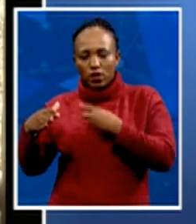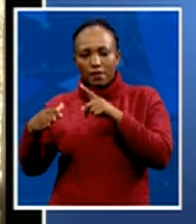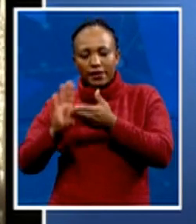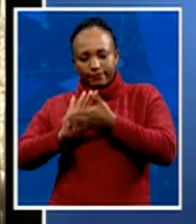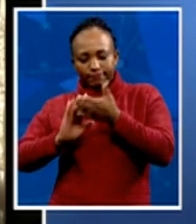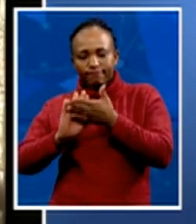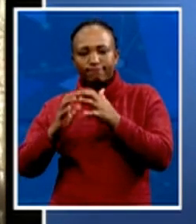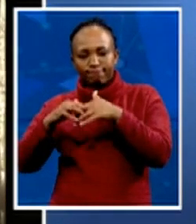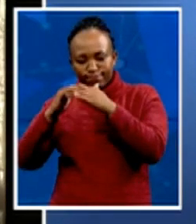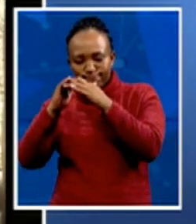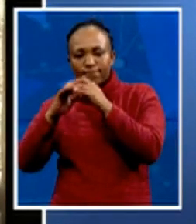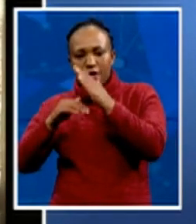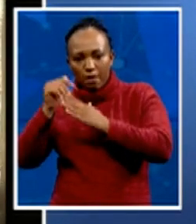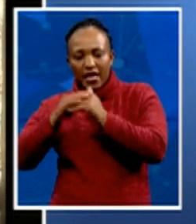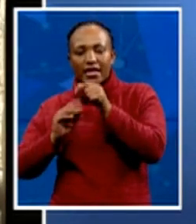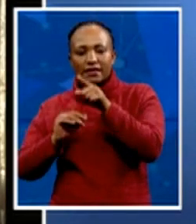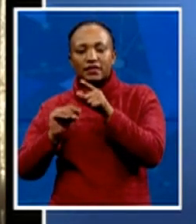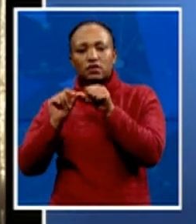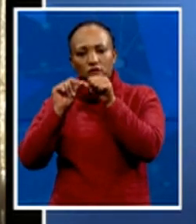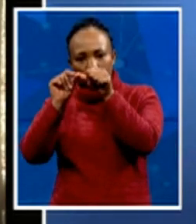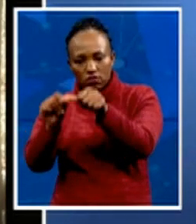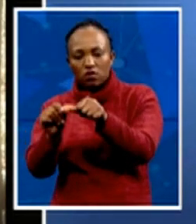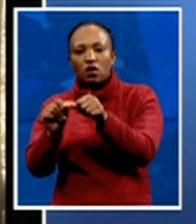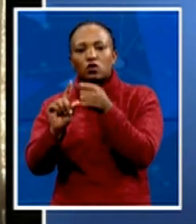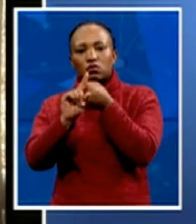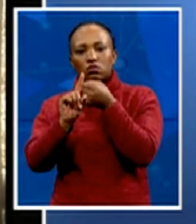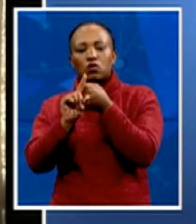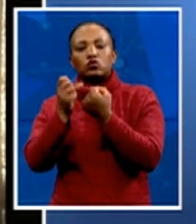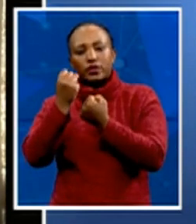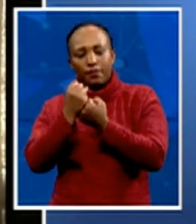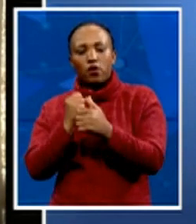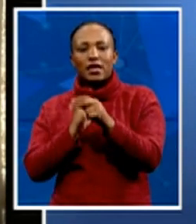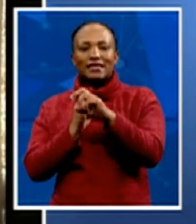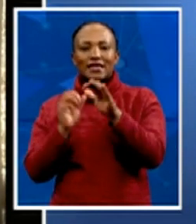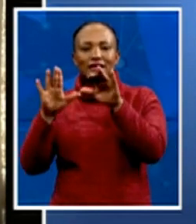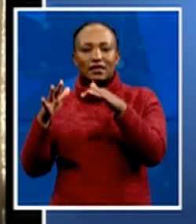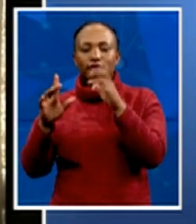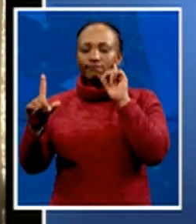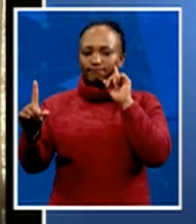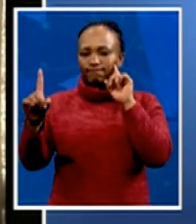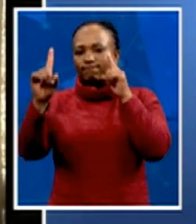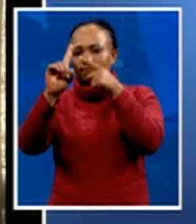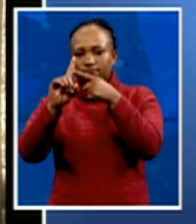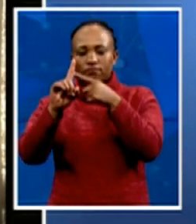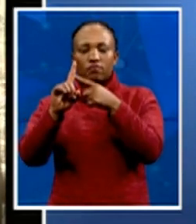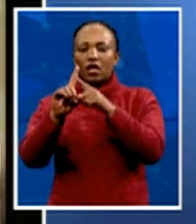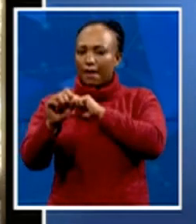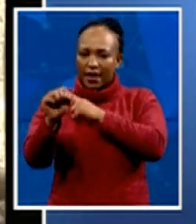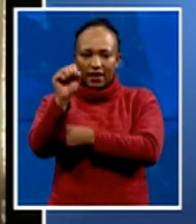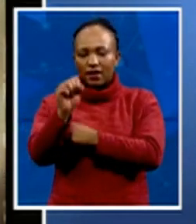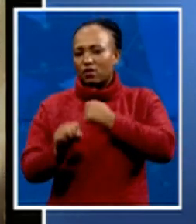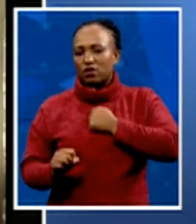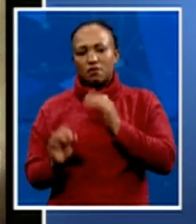them behind the banner of the ANC. And that is our sole mandate and really where we've